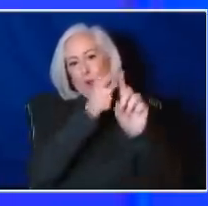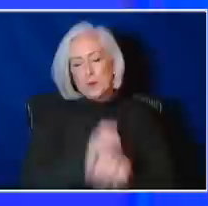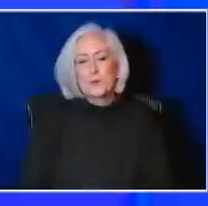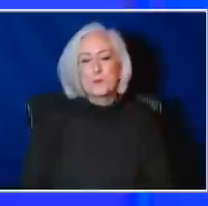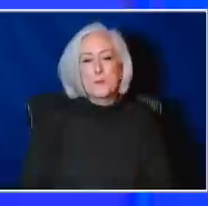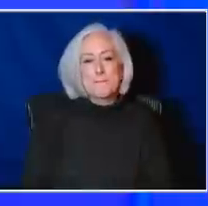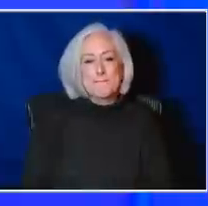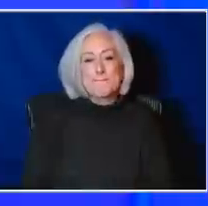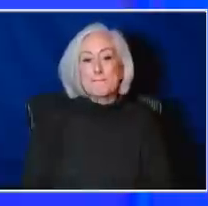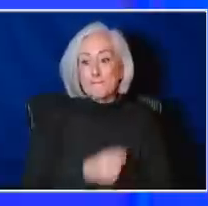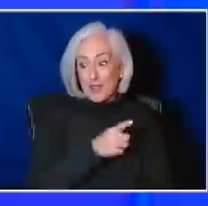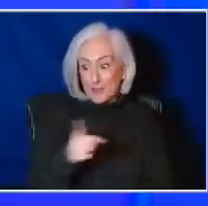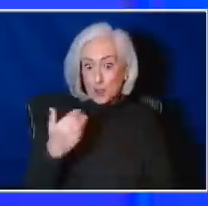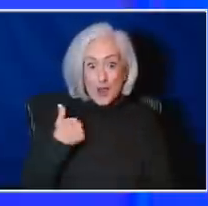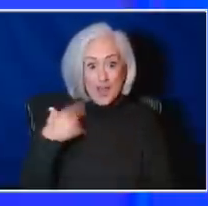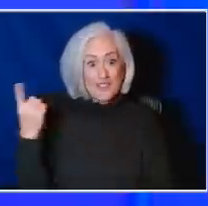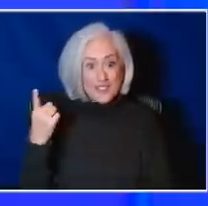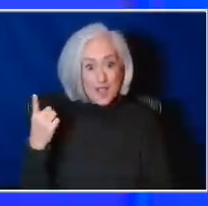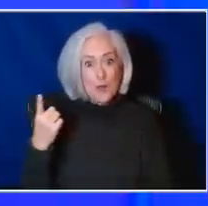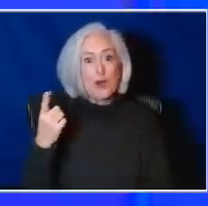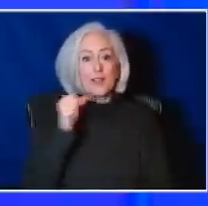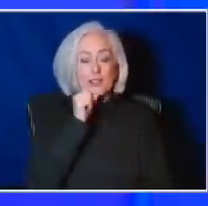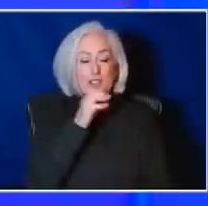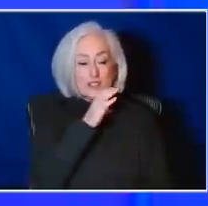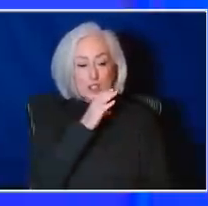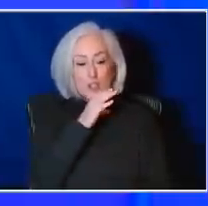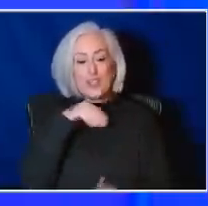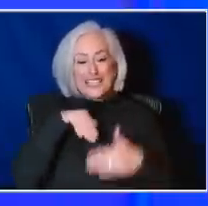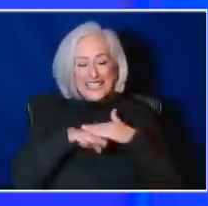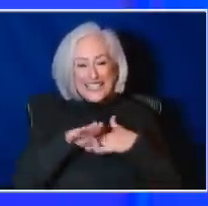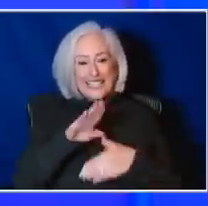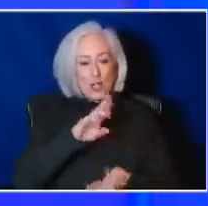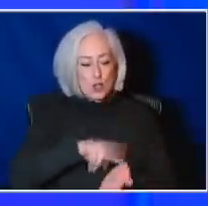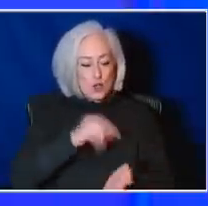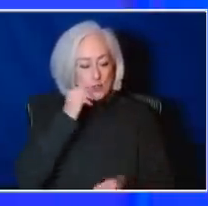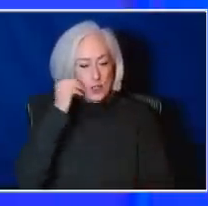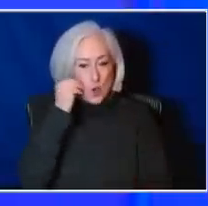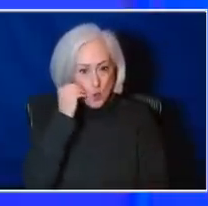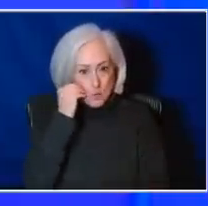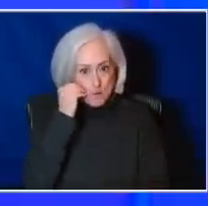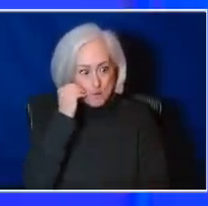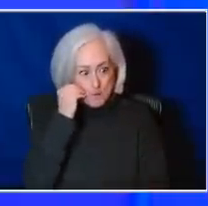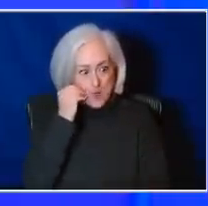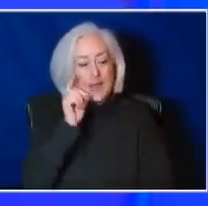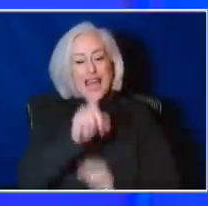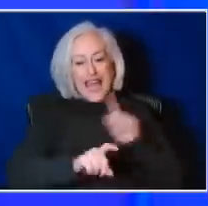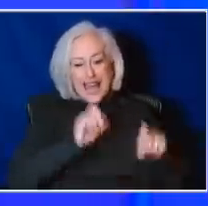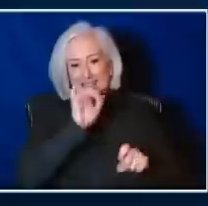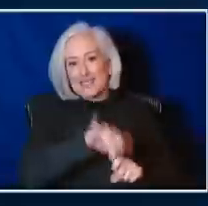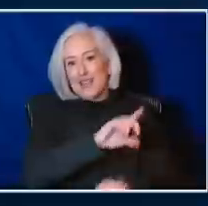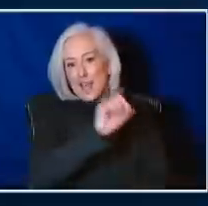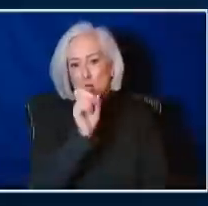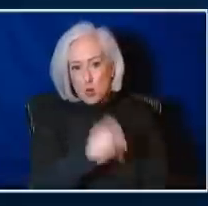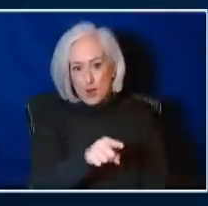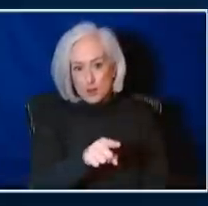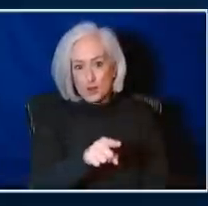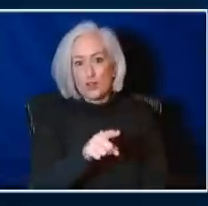has a loved one in a facility, they need to be asking those questions and ensuring that they have a program set up within their facility.